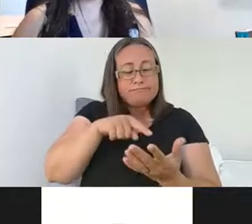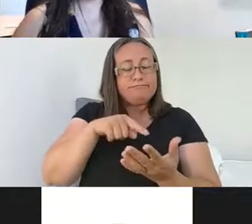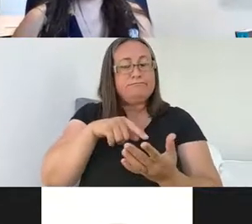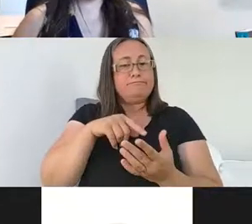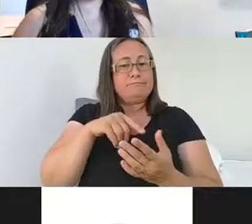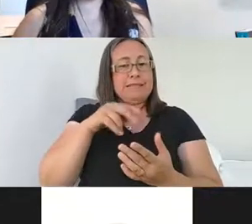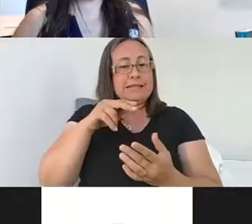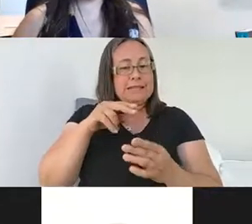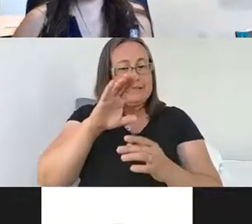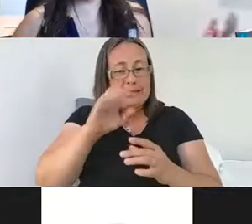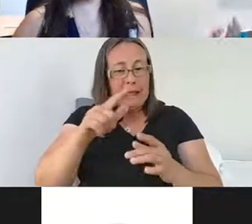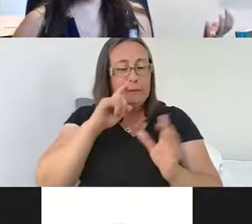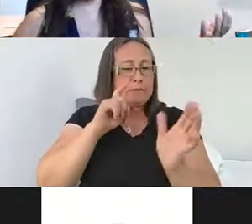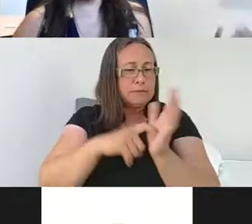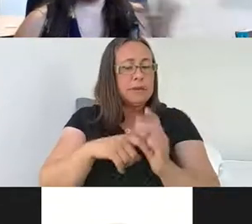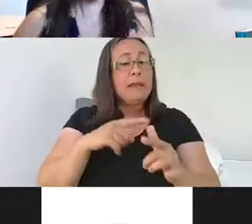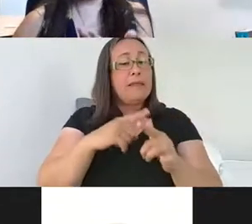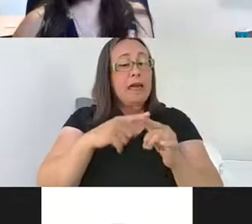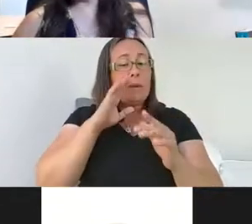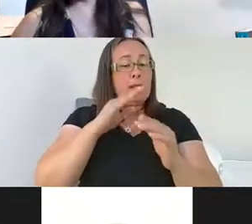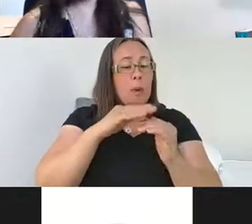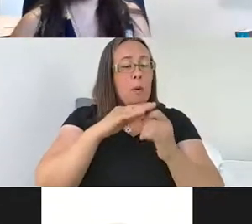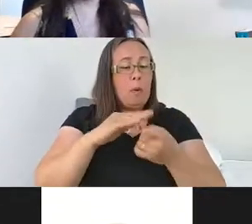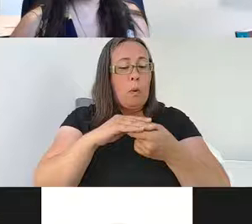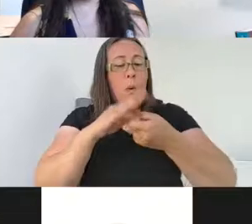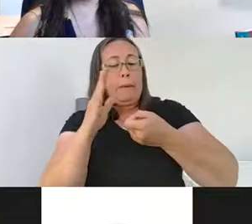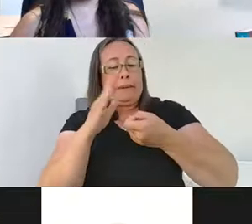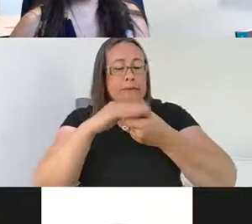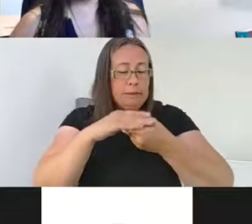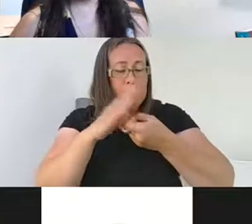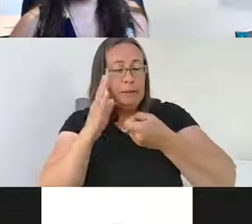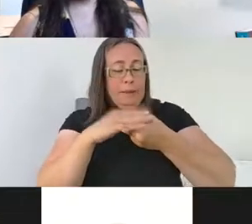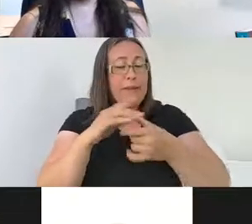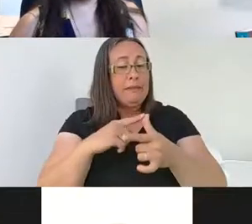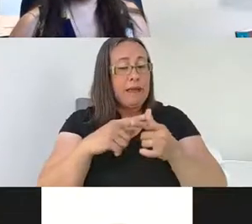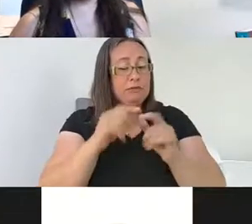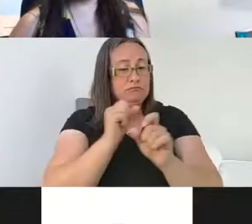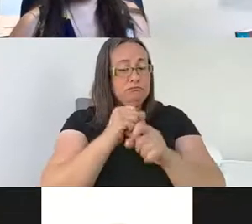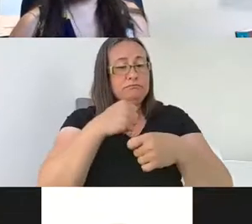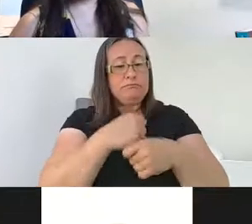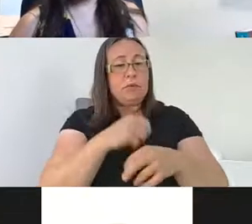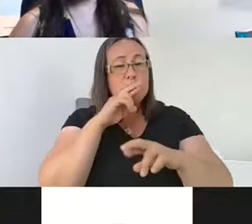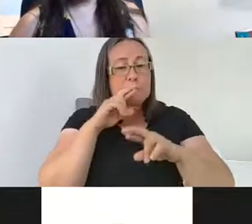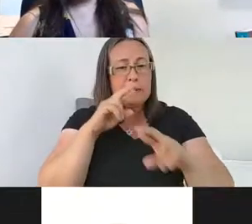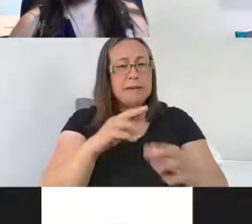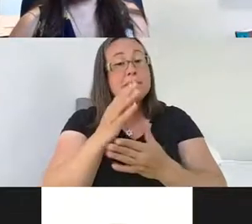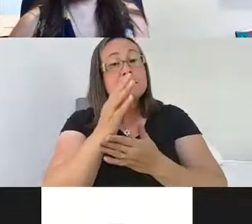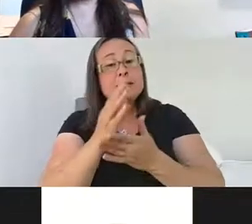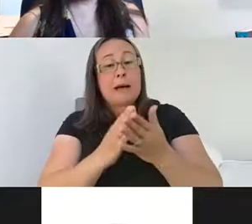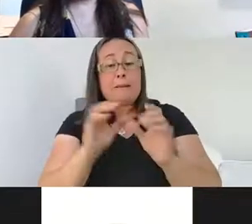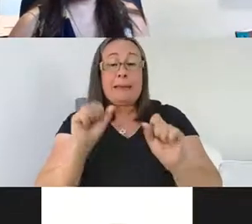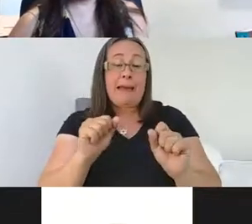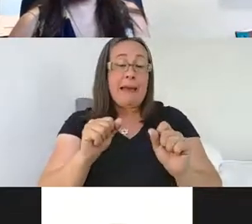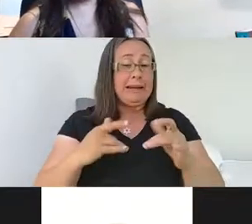And then they open and they open and close and then generate electrical responses in that neuron. Some of these can be excitatory or